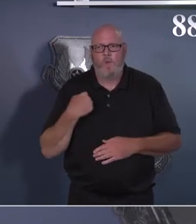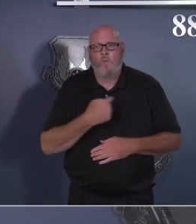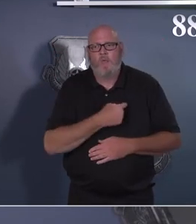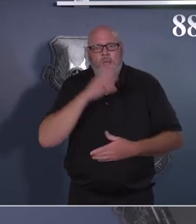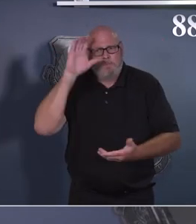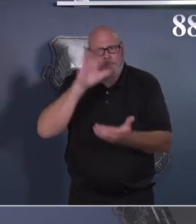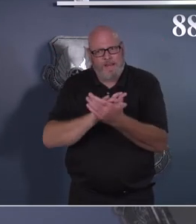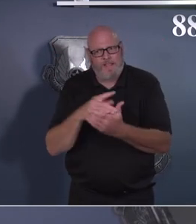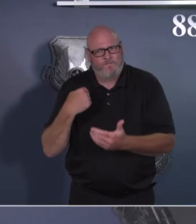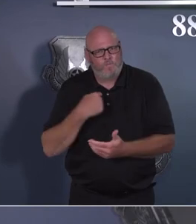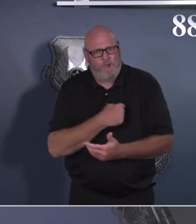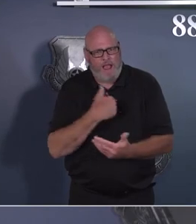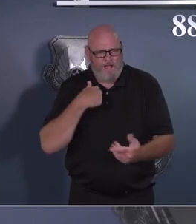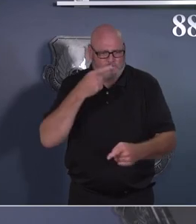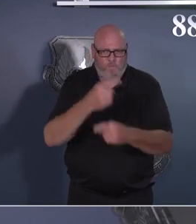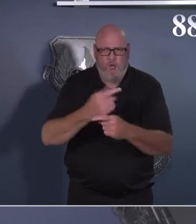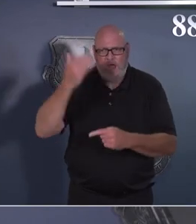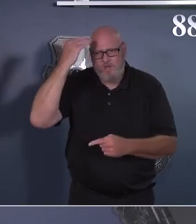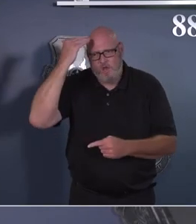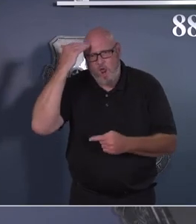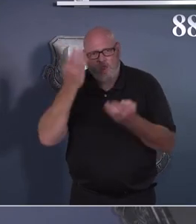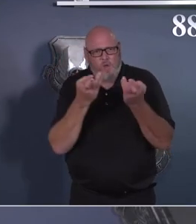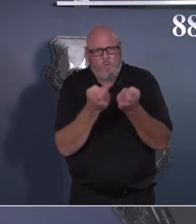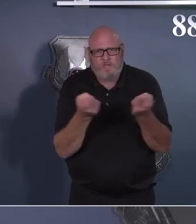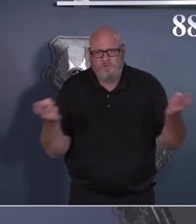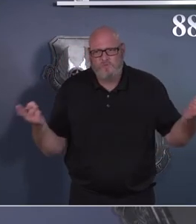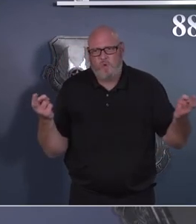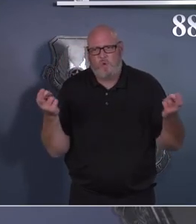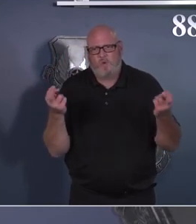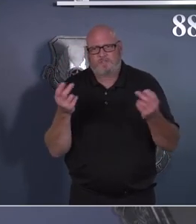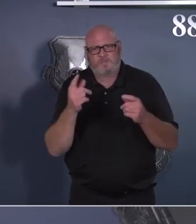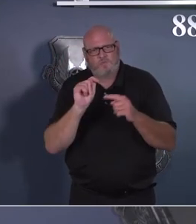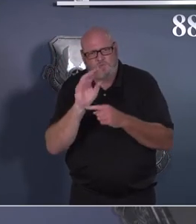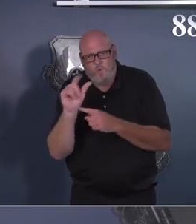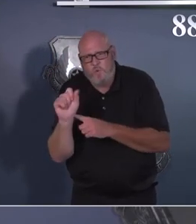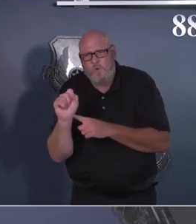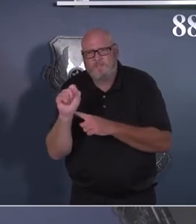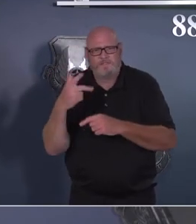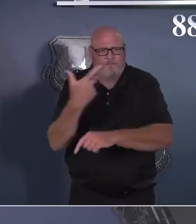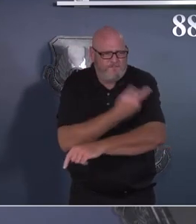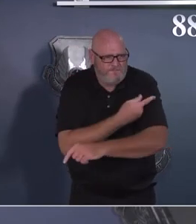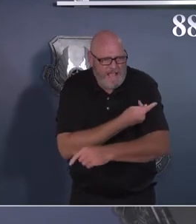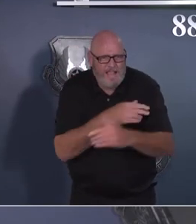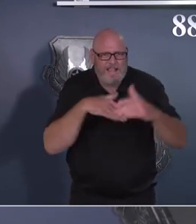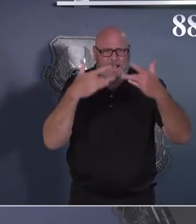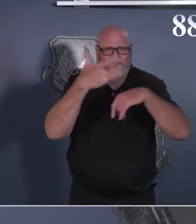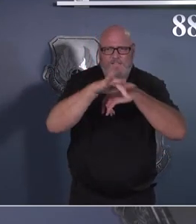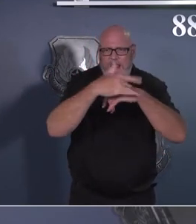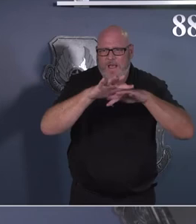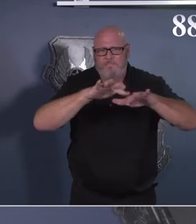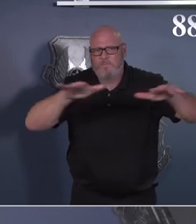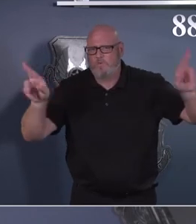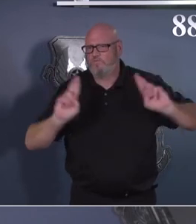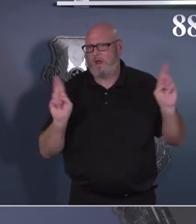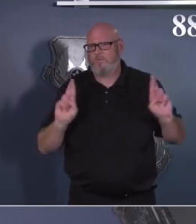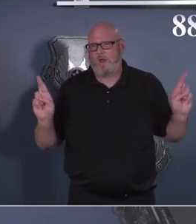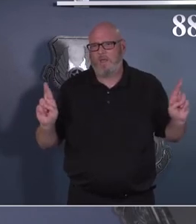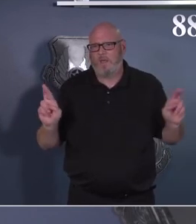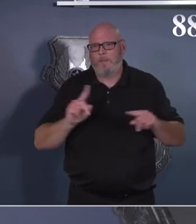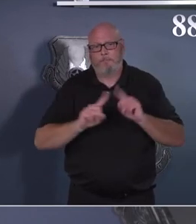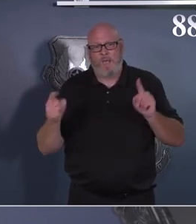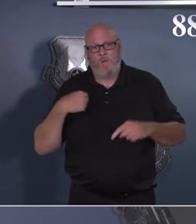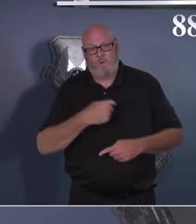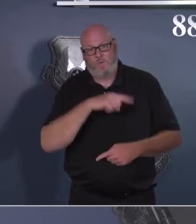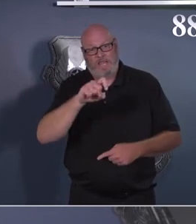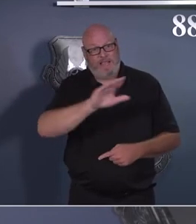capacity to deal with this new surge of cases. But we need your help. We need you to do what you need to do to